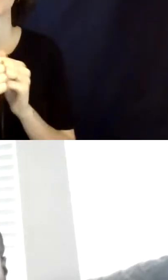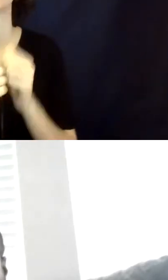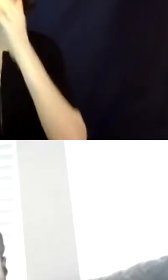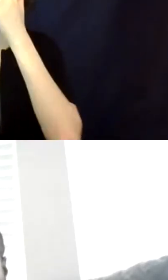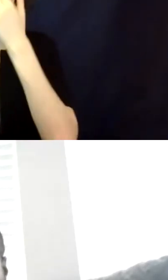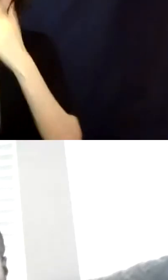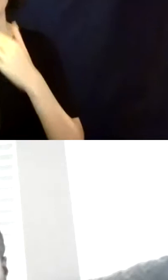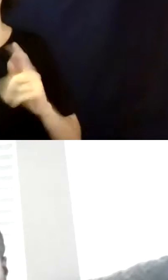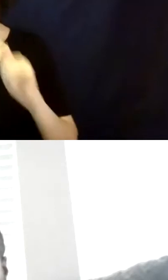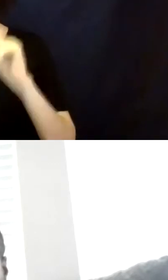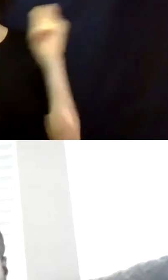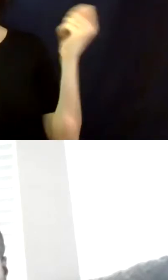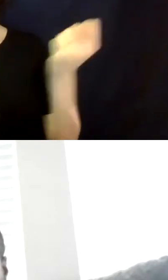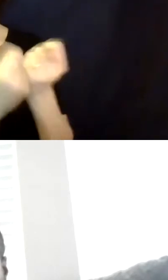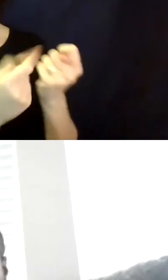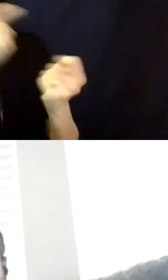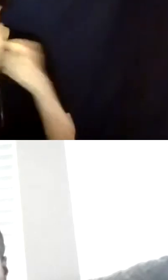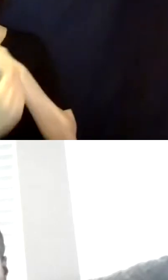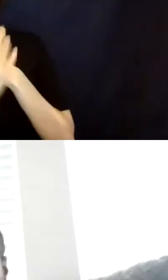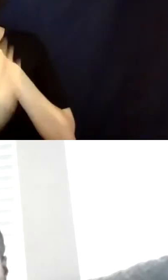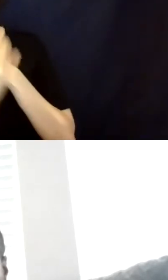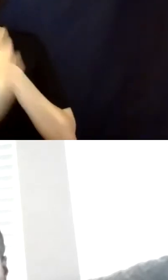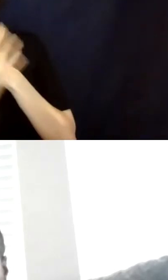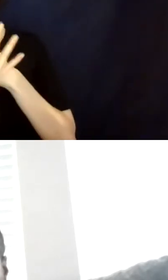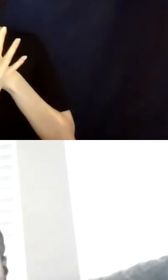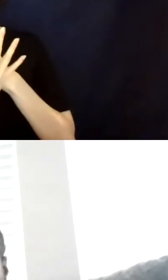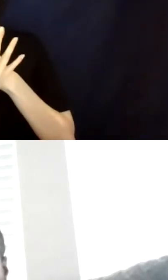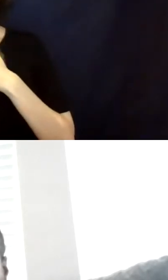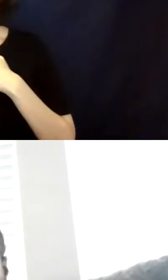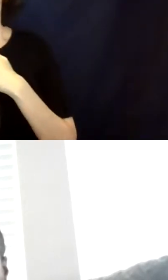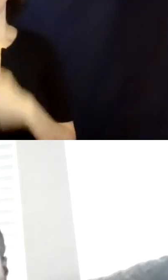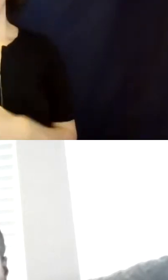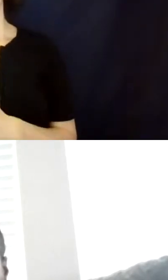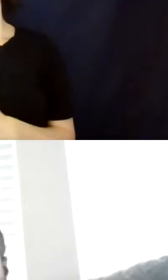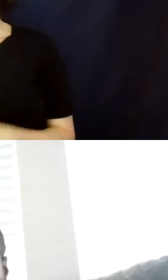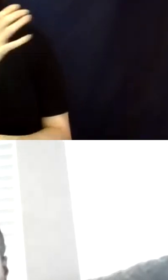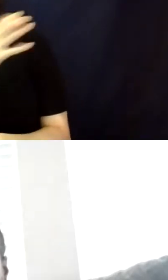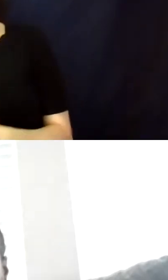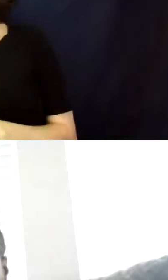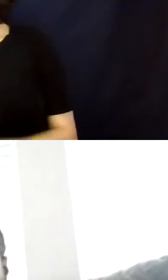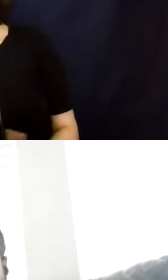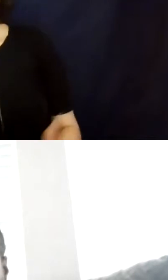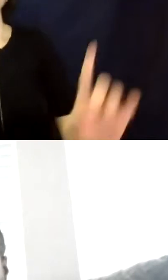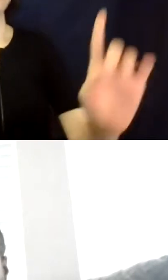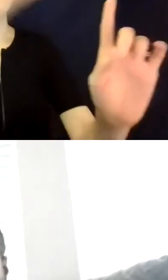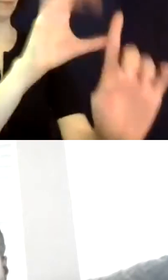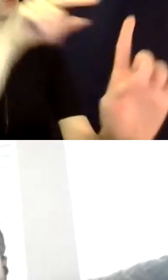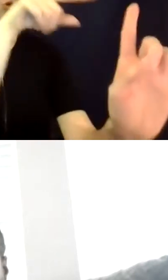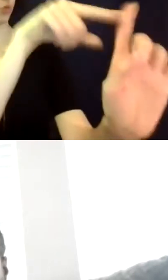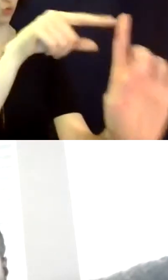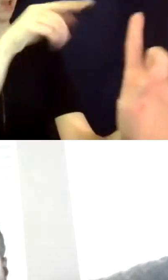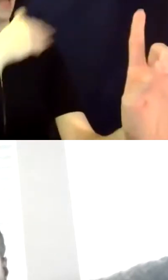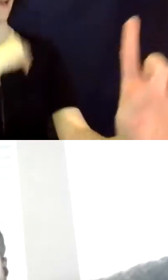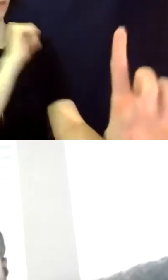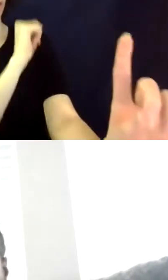and then the power of attorney would give that authority to, um, whoever you needed